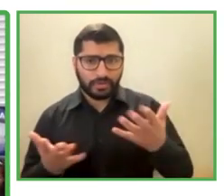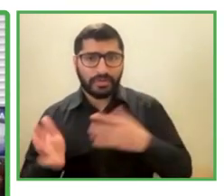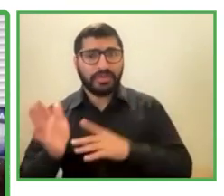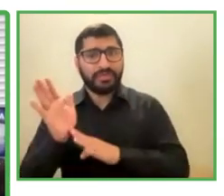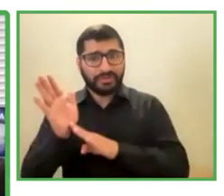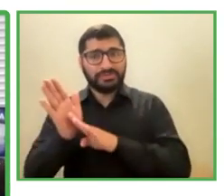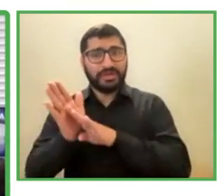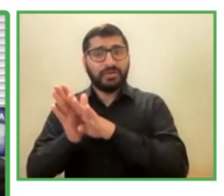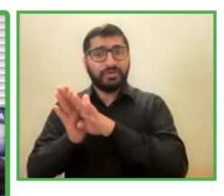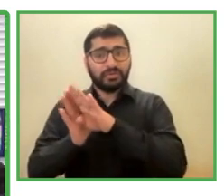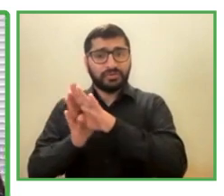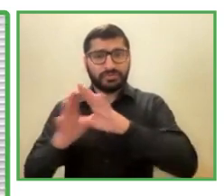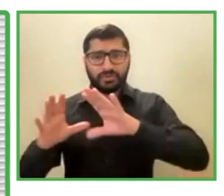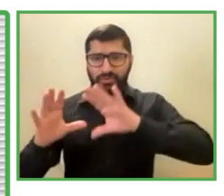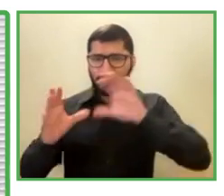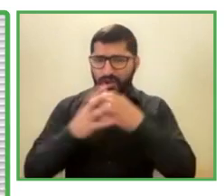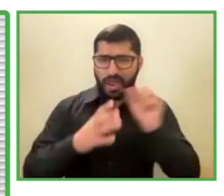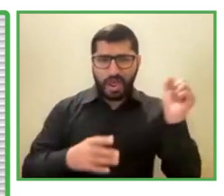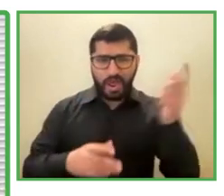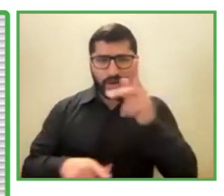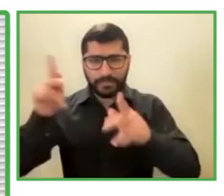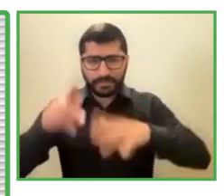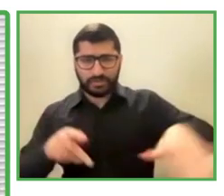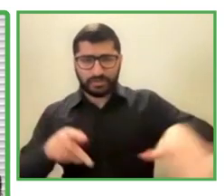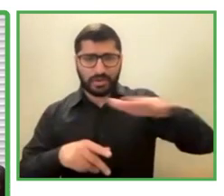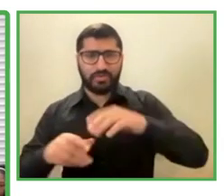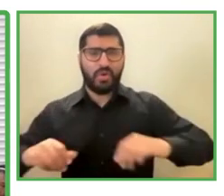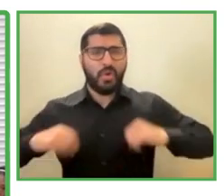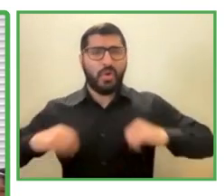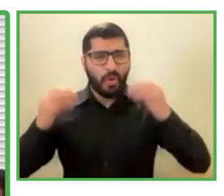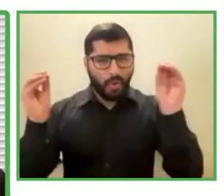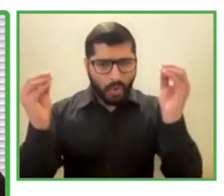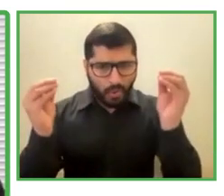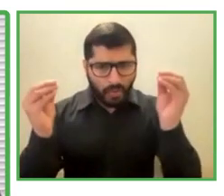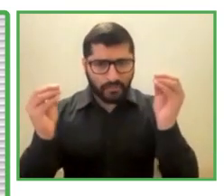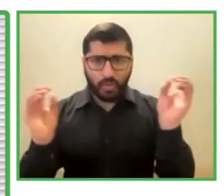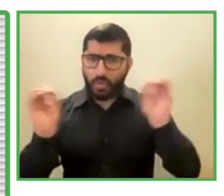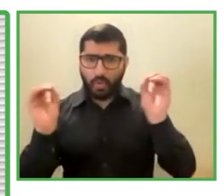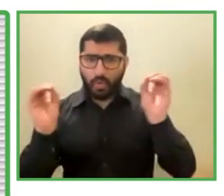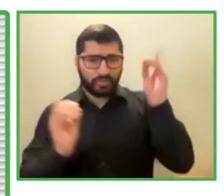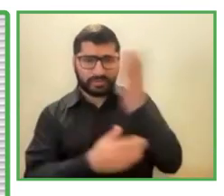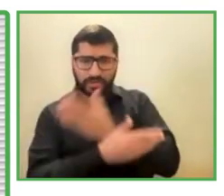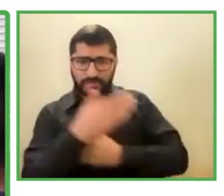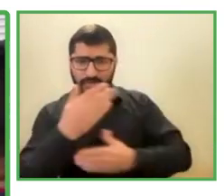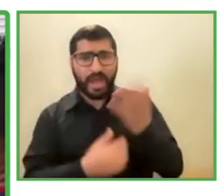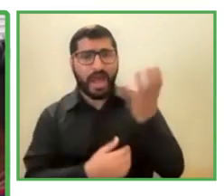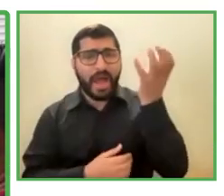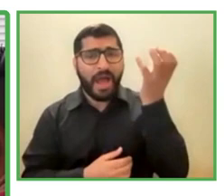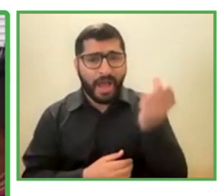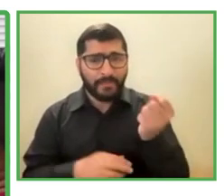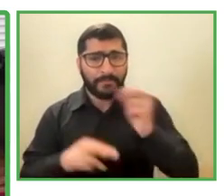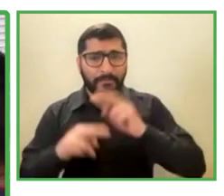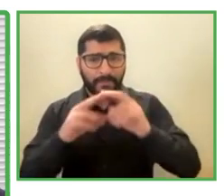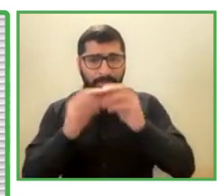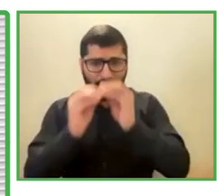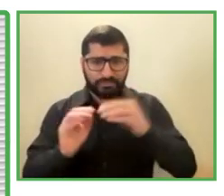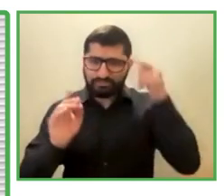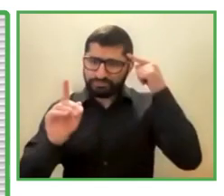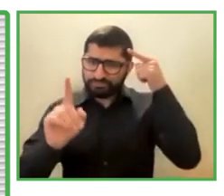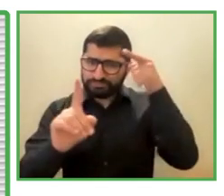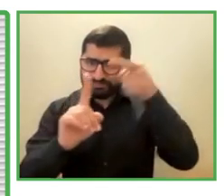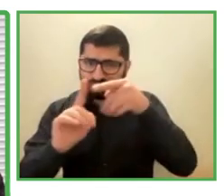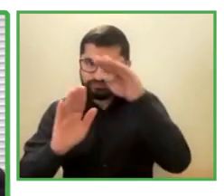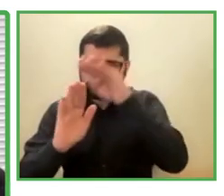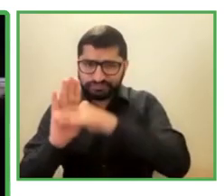And everyone that comes here that don't, that have a disability, they help us to study and